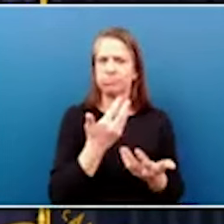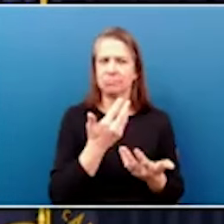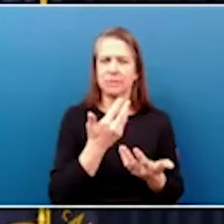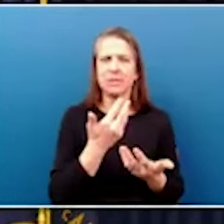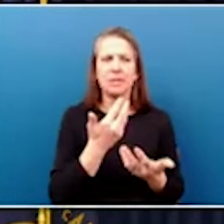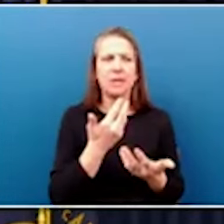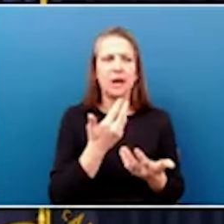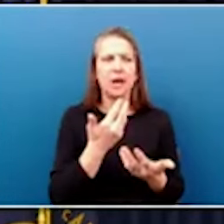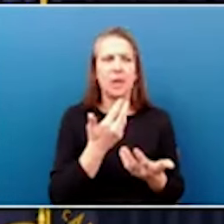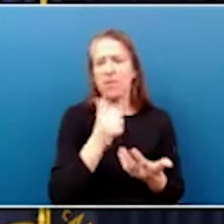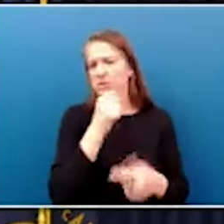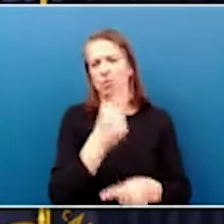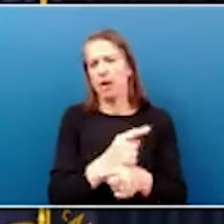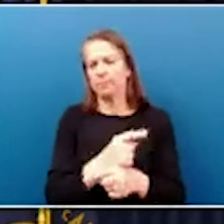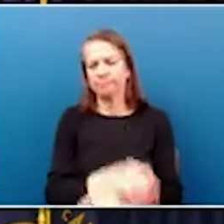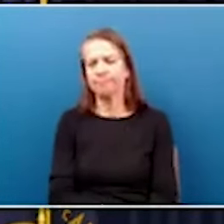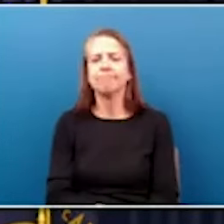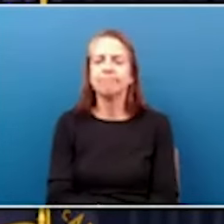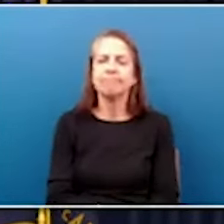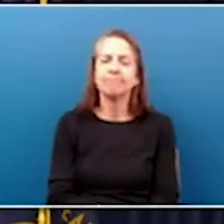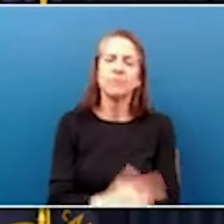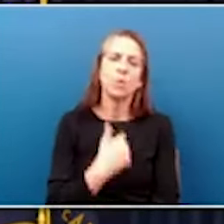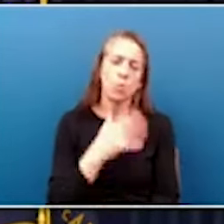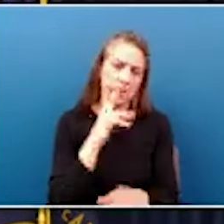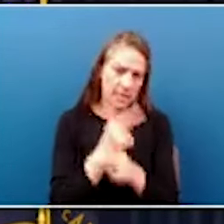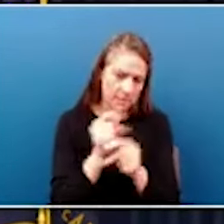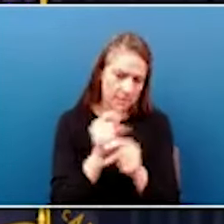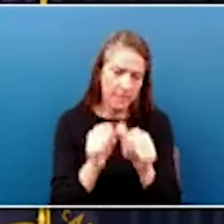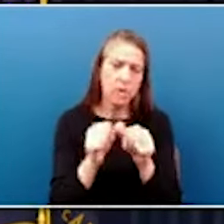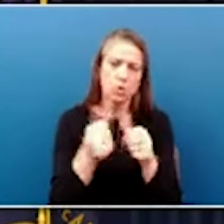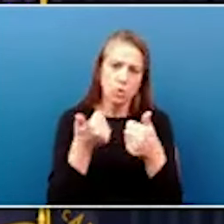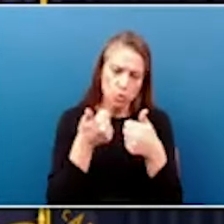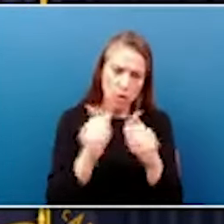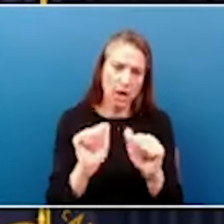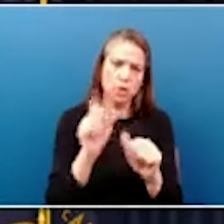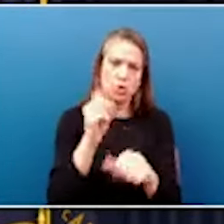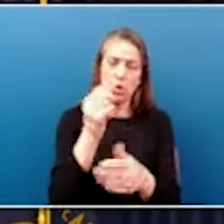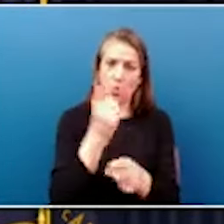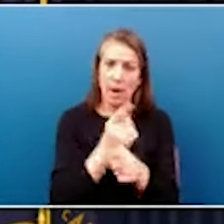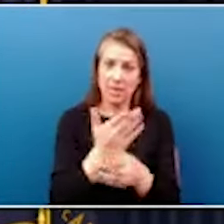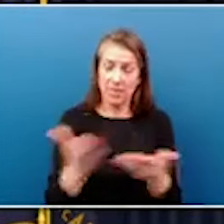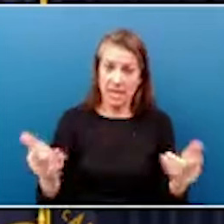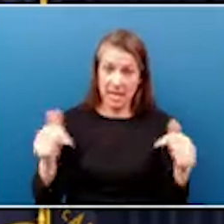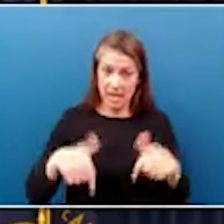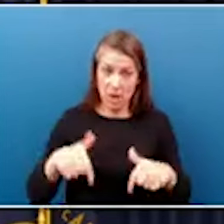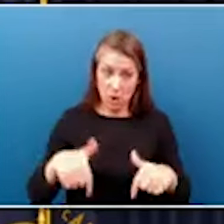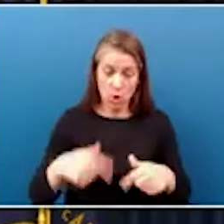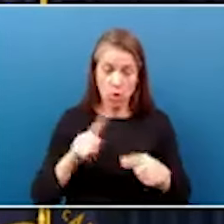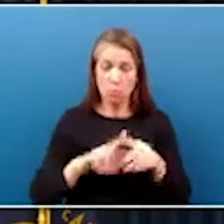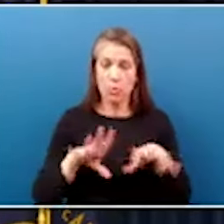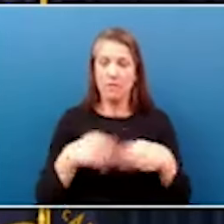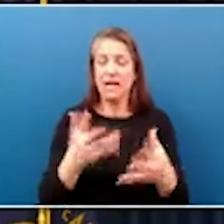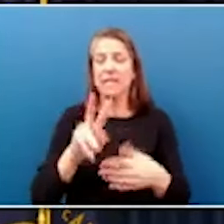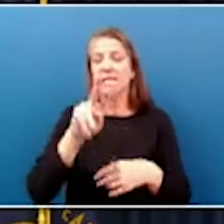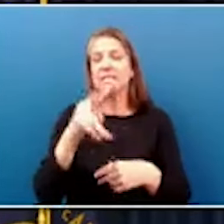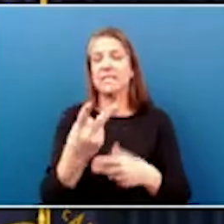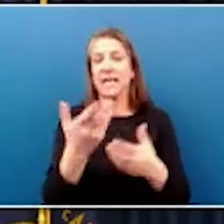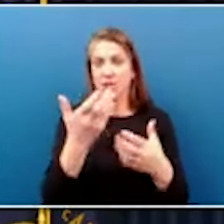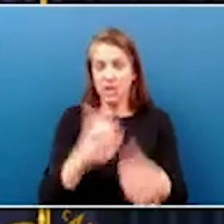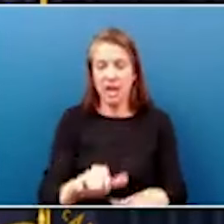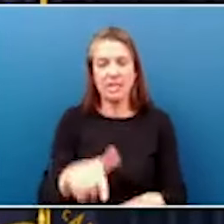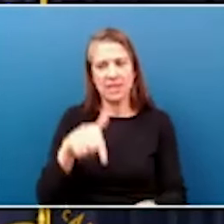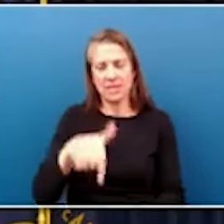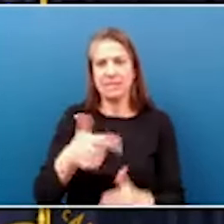wasn't right. So we're going to continue to try to do the right thing here to try to provide those second chances. This was a big